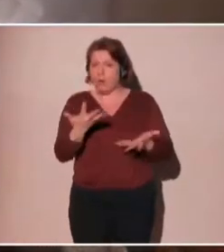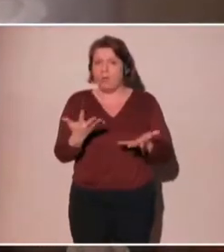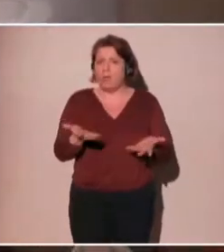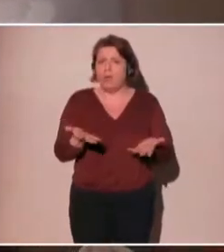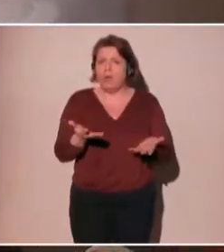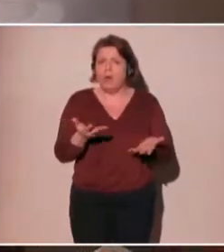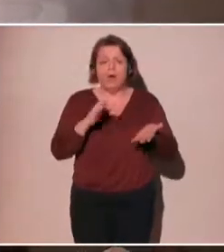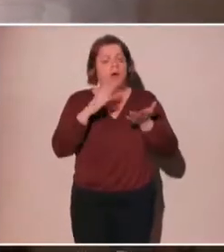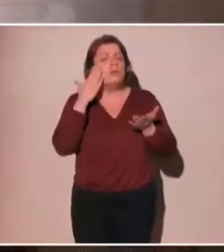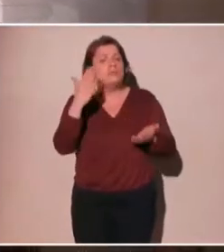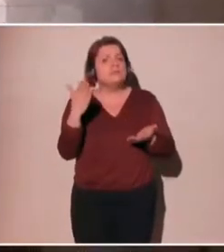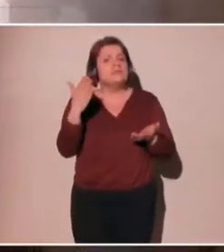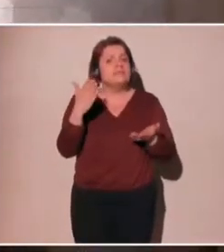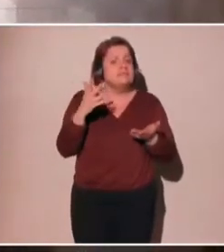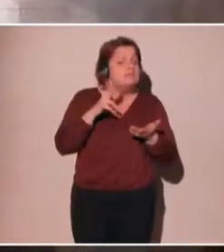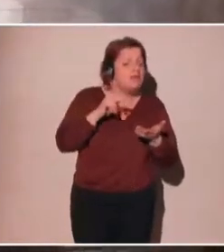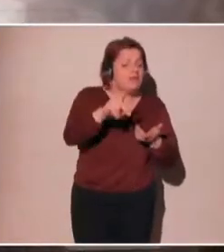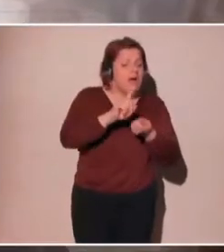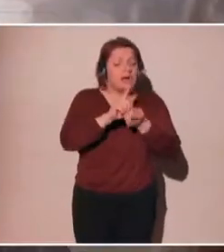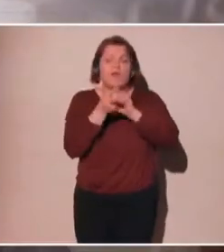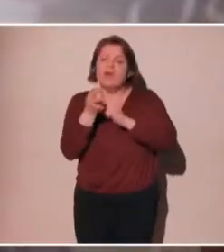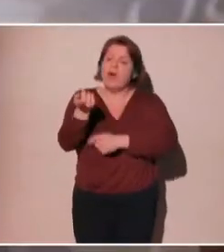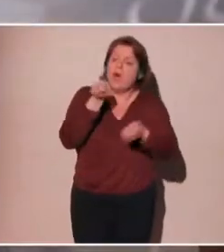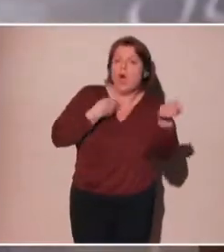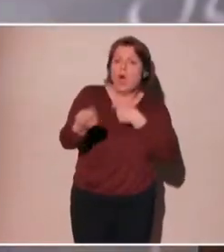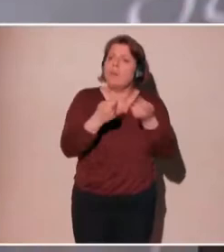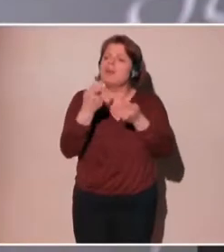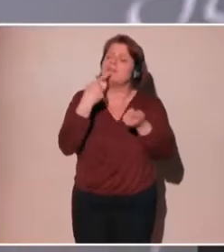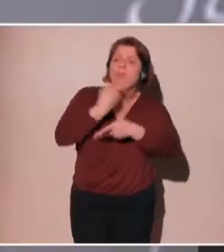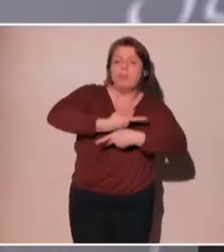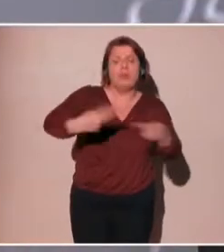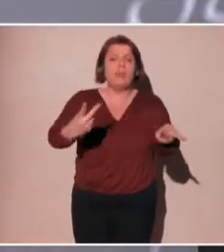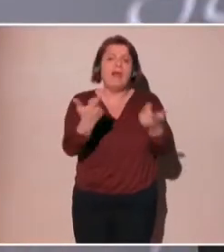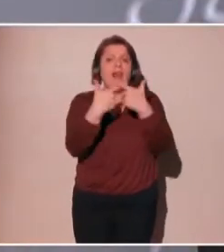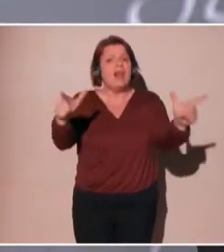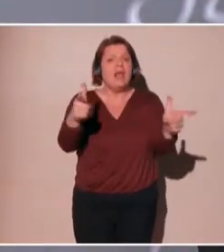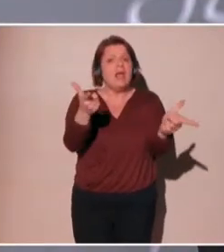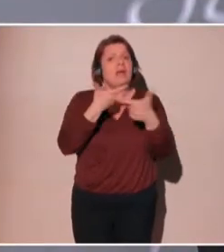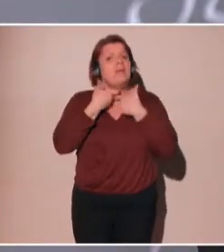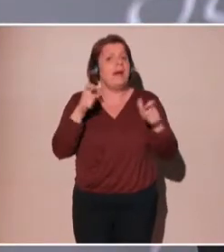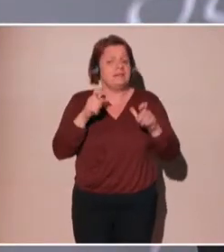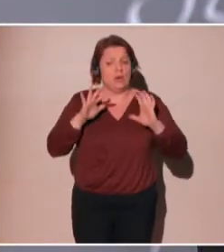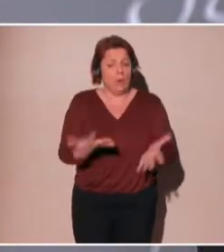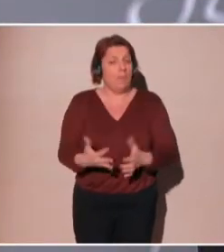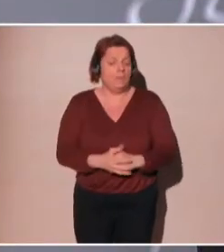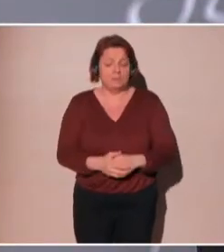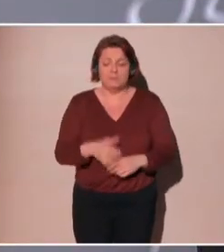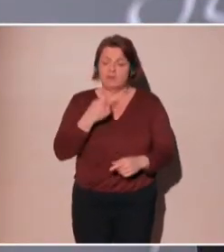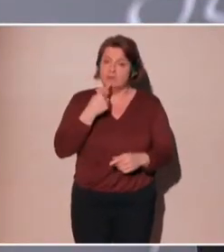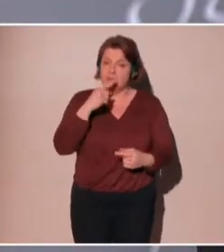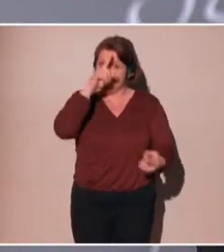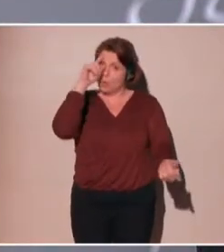It's that packaging of business goals along with the technology that led us to the